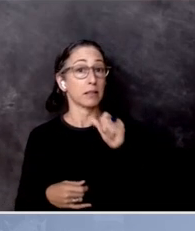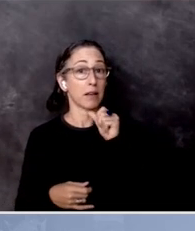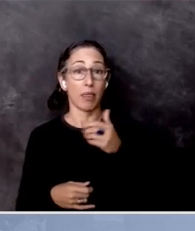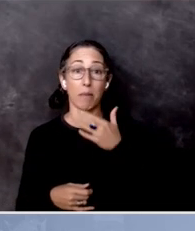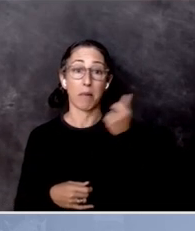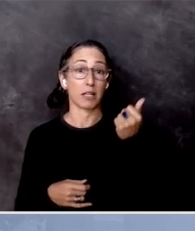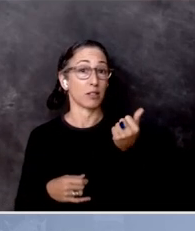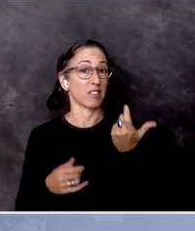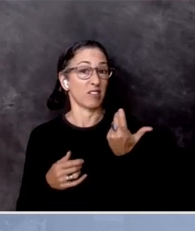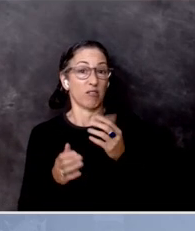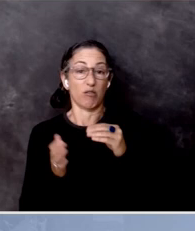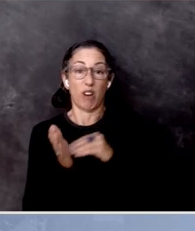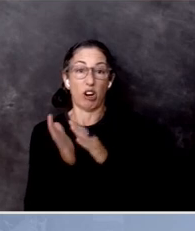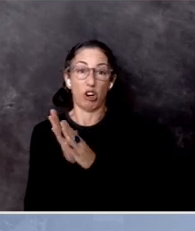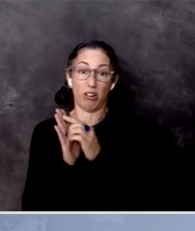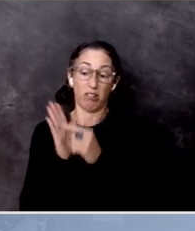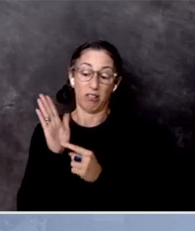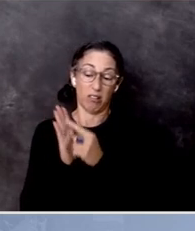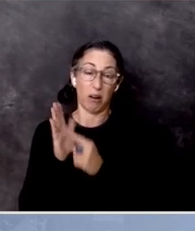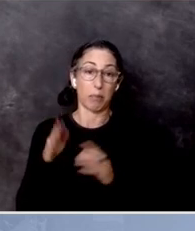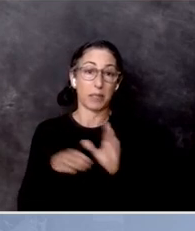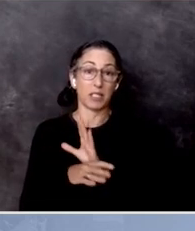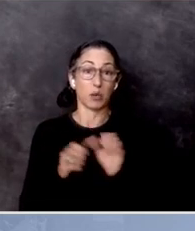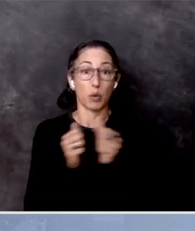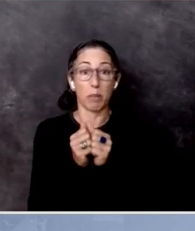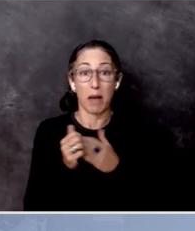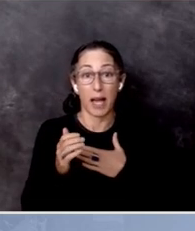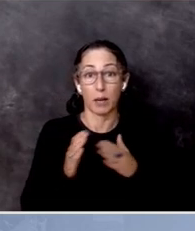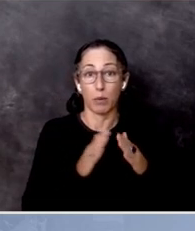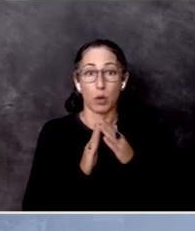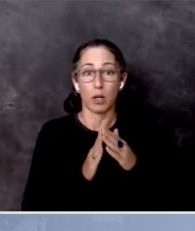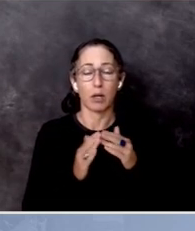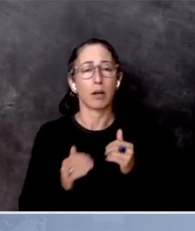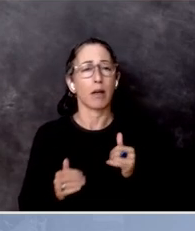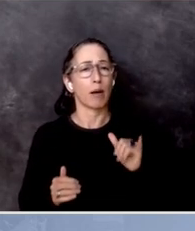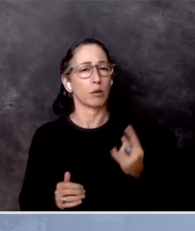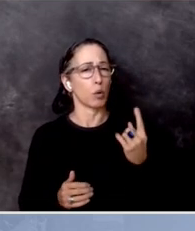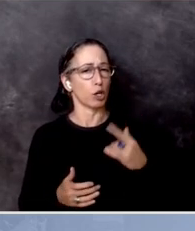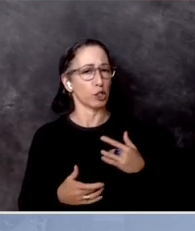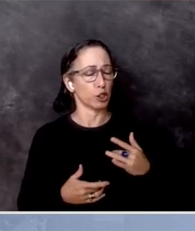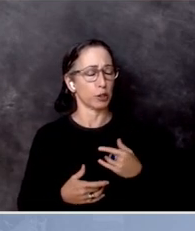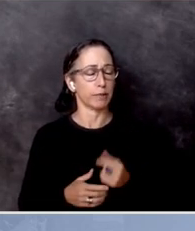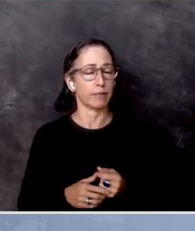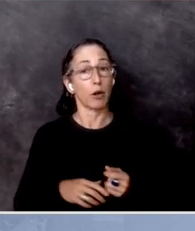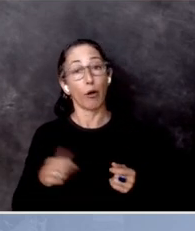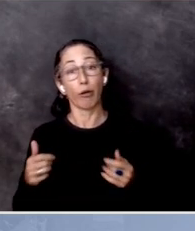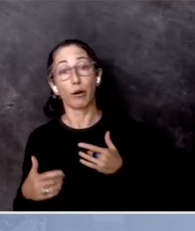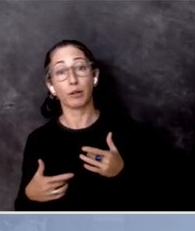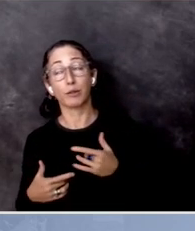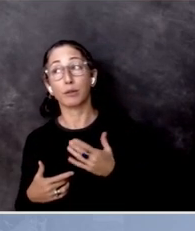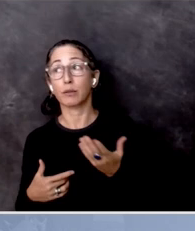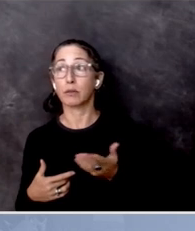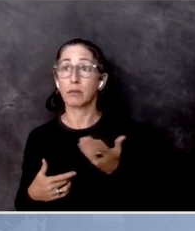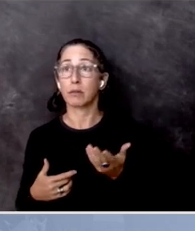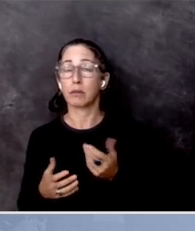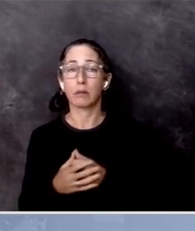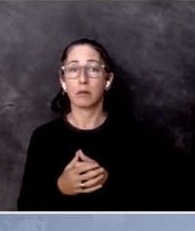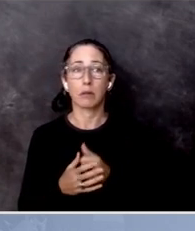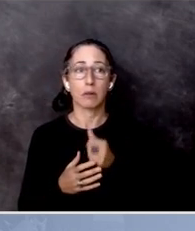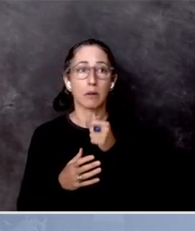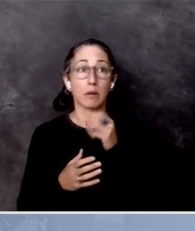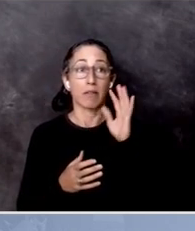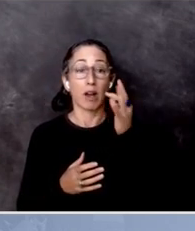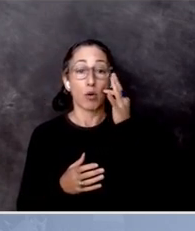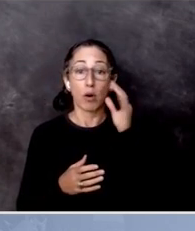doing business with our community. And that was one of the concerns we heard. Other concerns we heard about the fact that there's not a lot that the federal government's doing